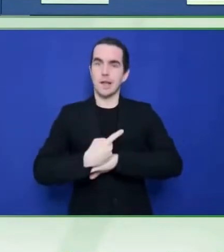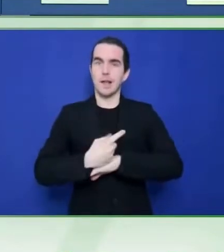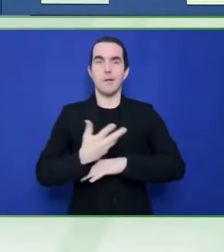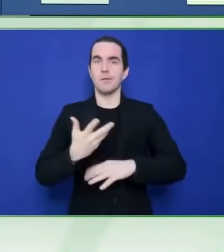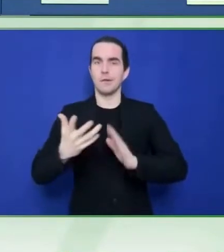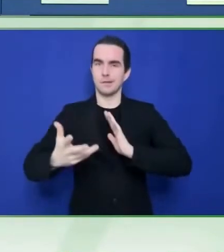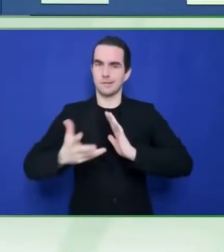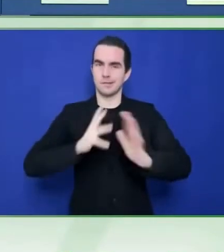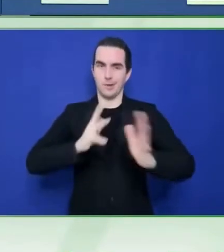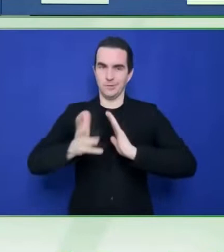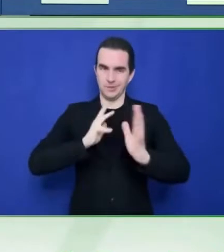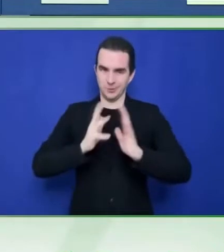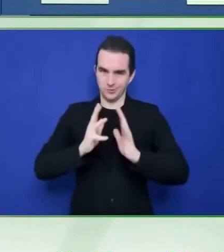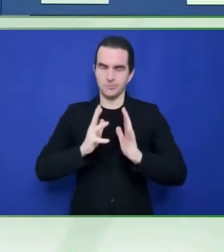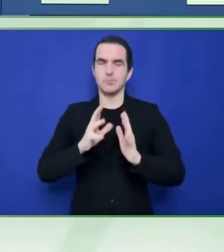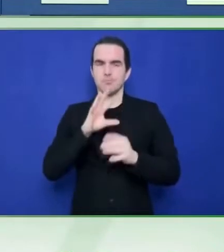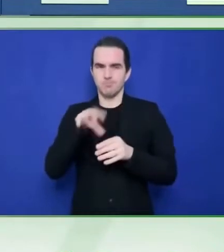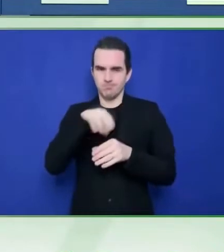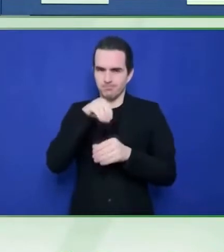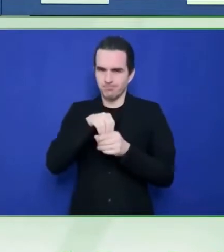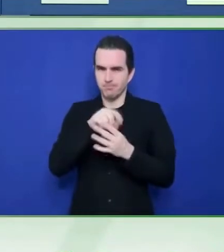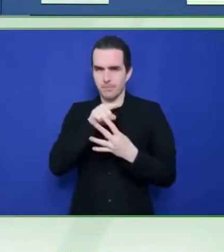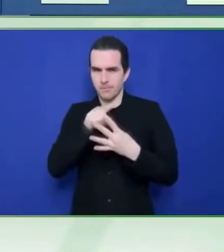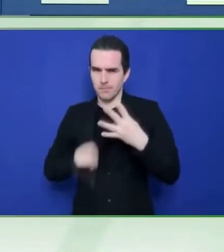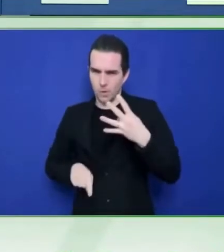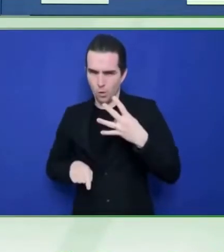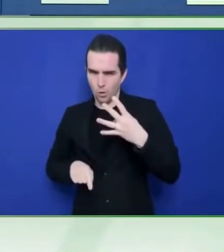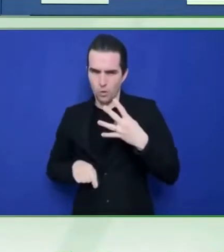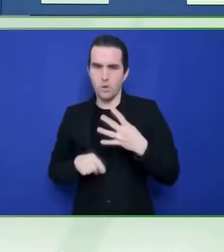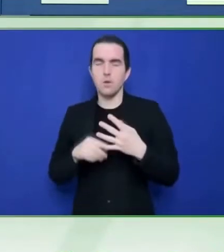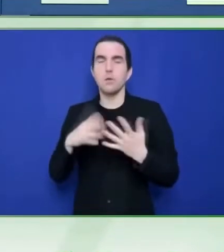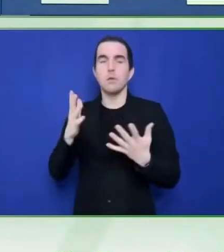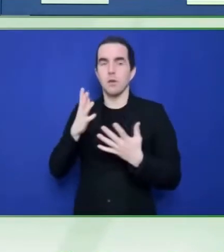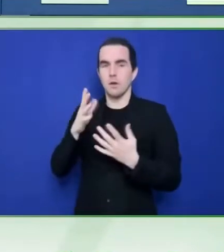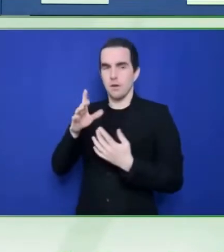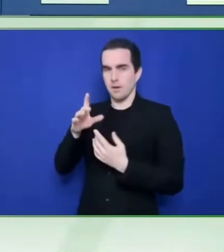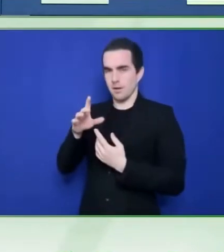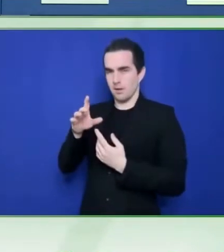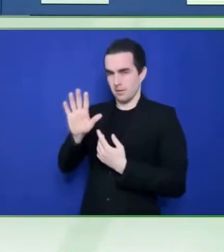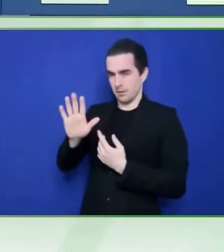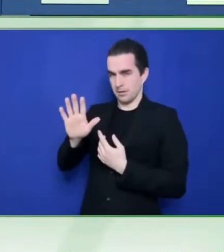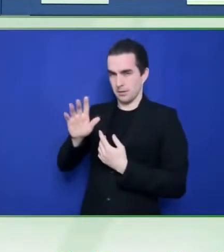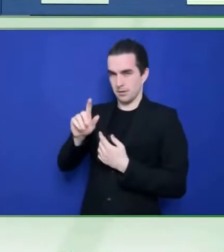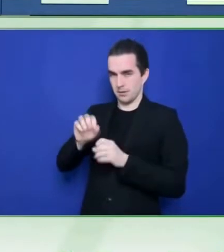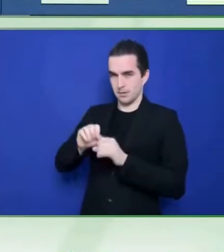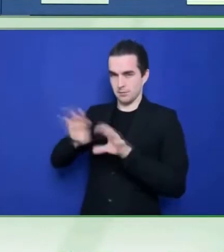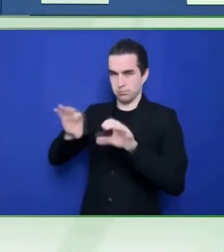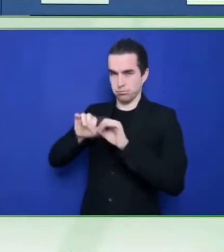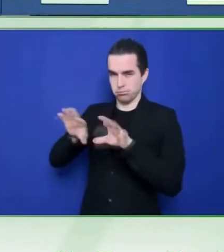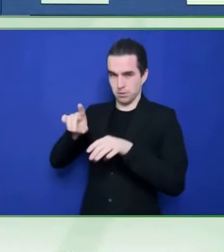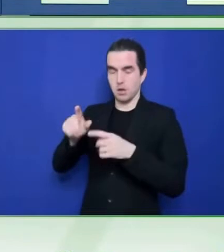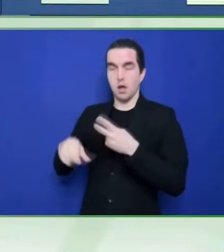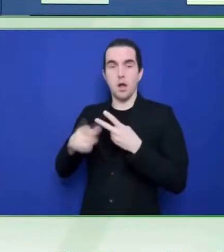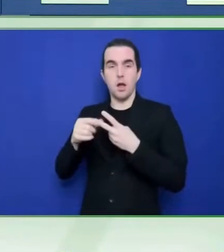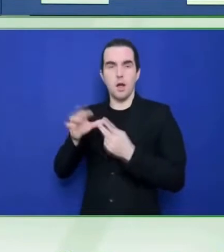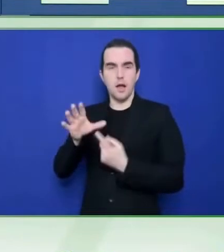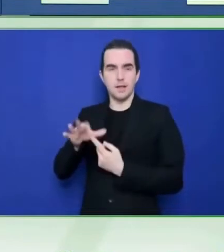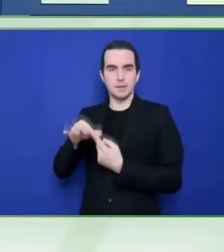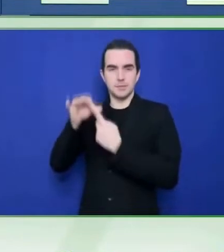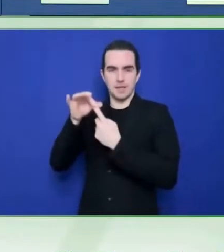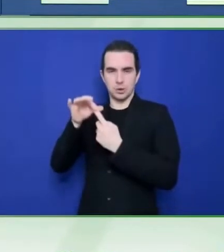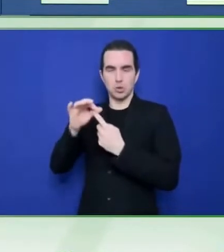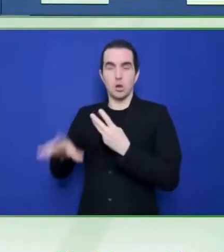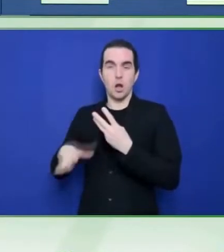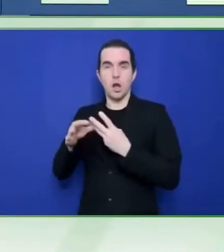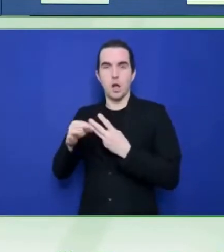By making the circumstances and society that uses sign language routinely, the